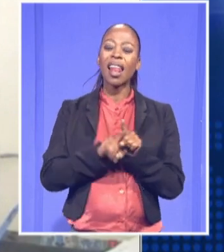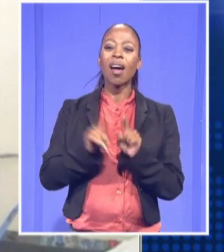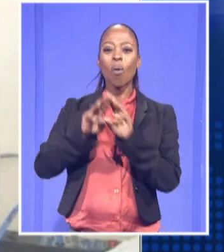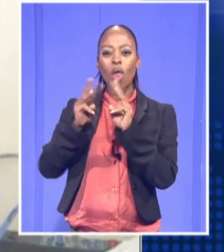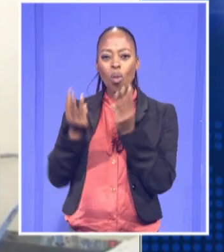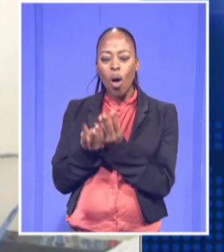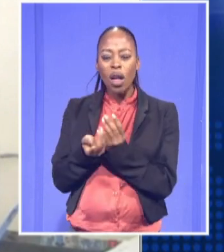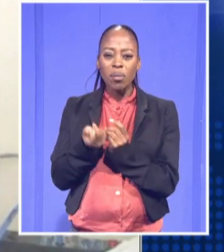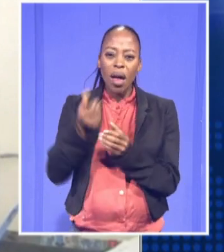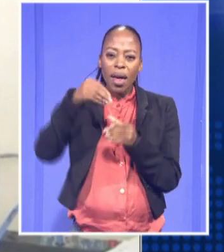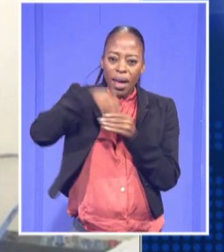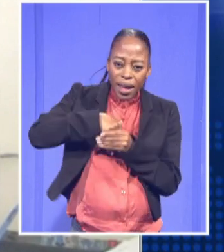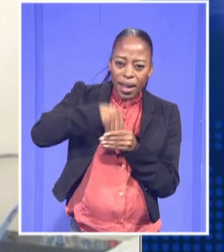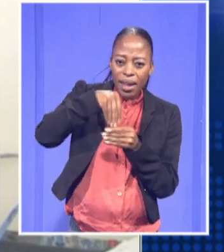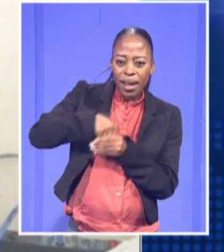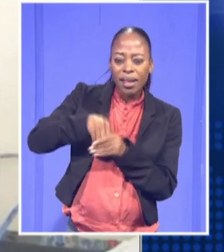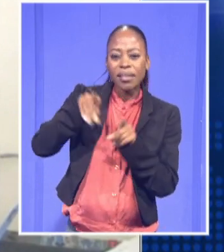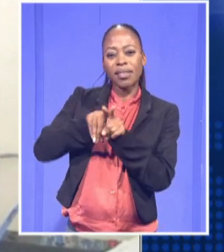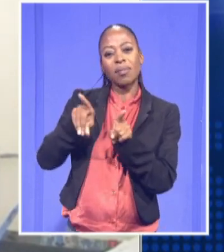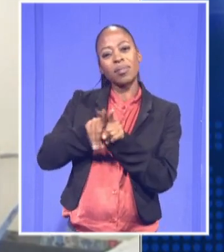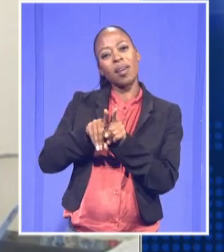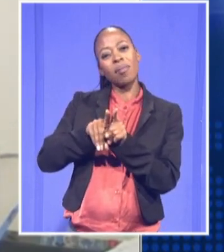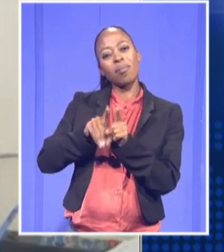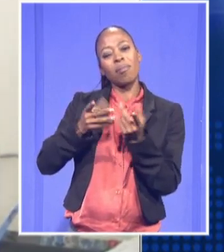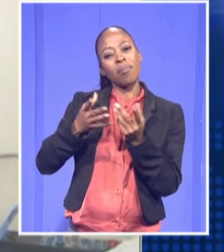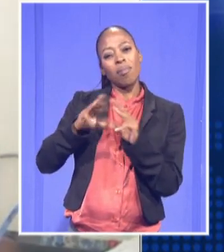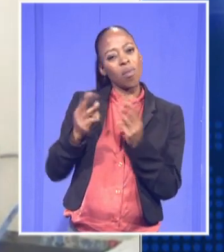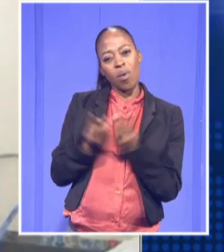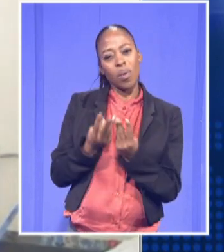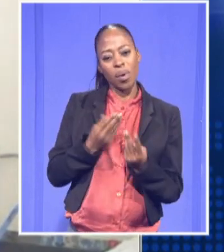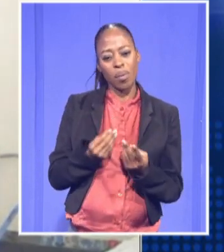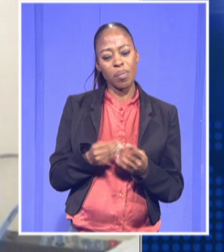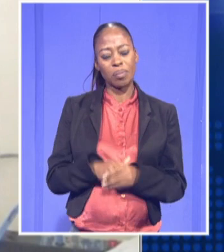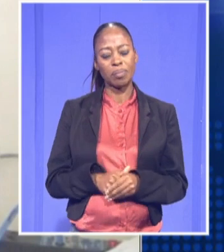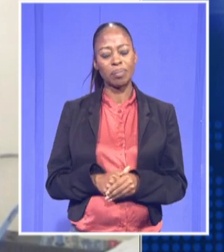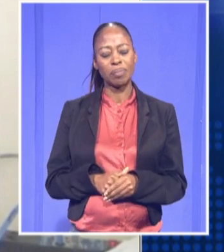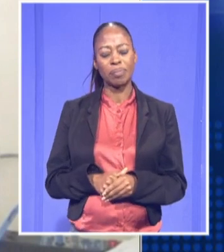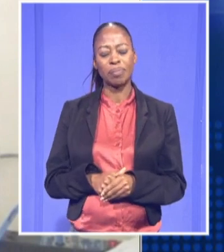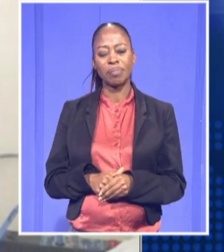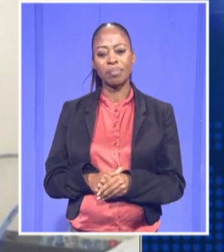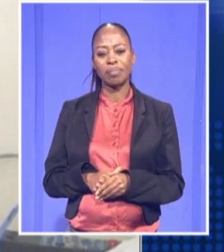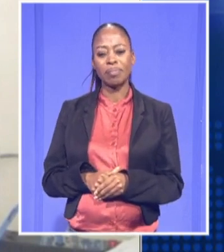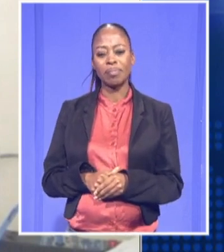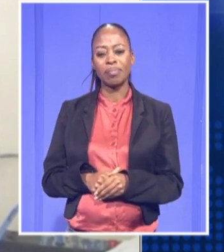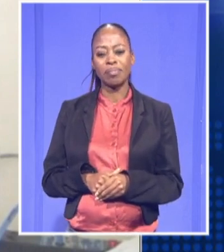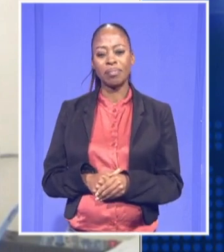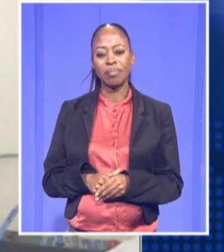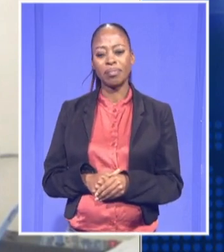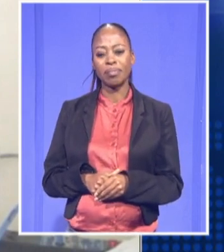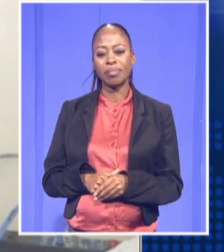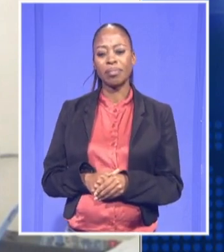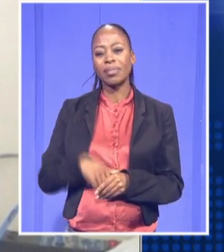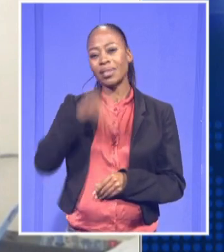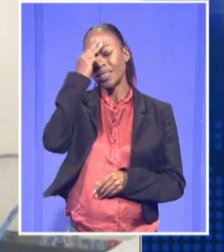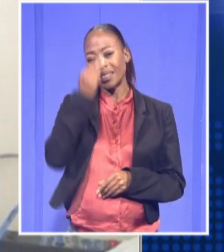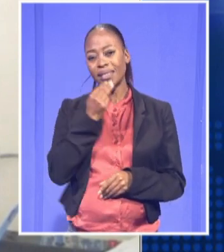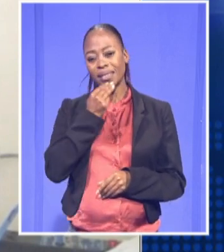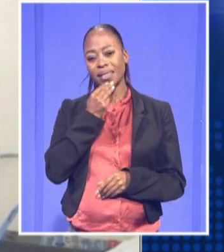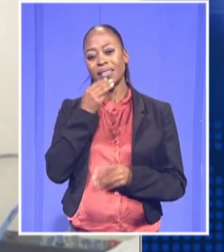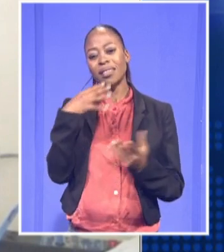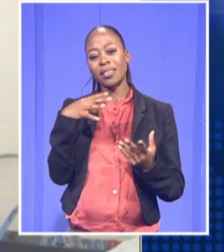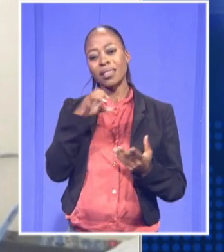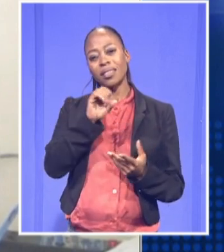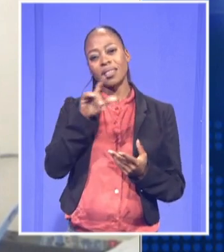that you might have something similar to our own solar system. Right. In this particular image, you might have solar